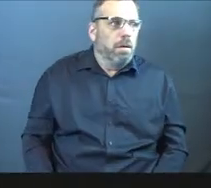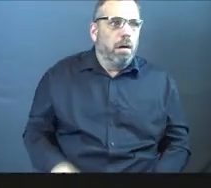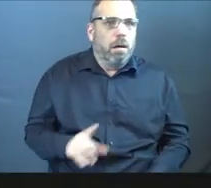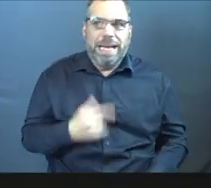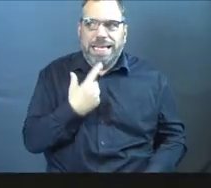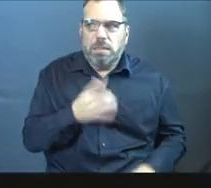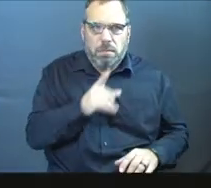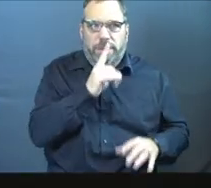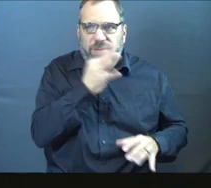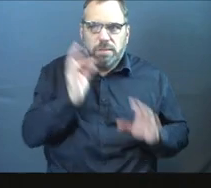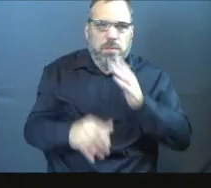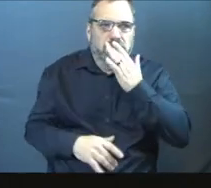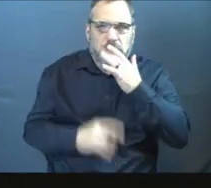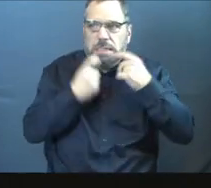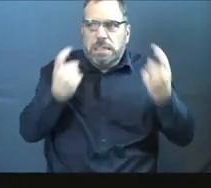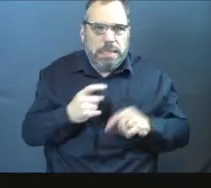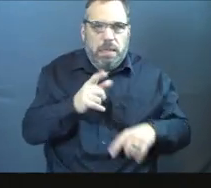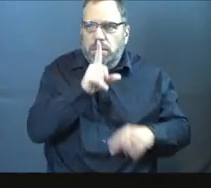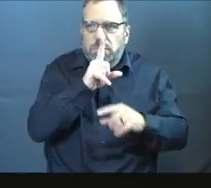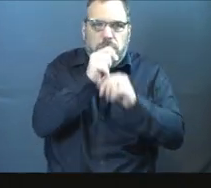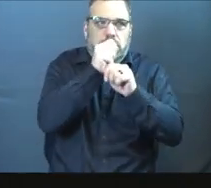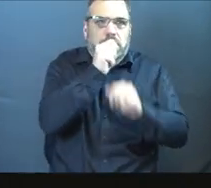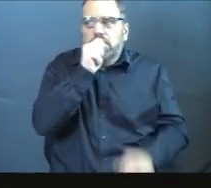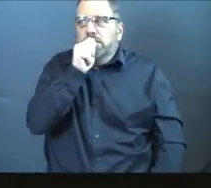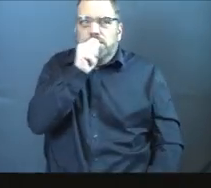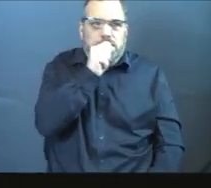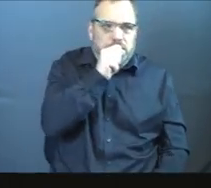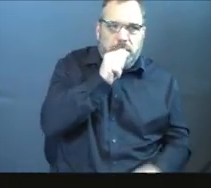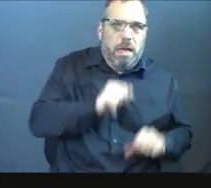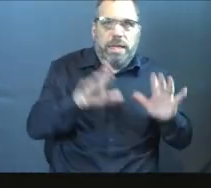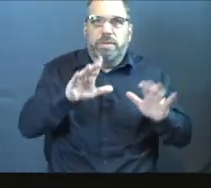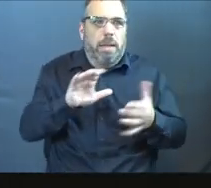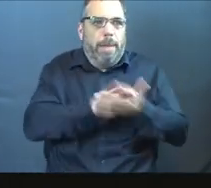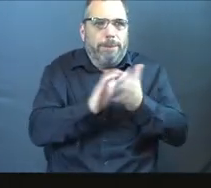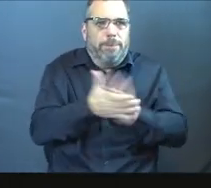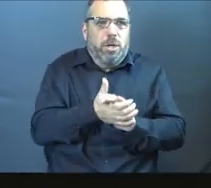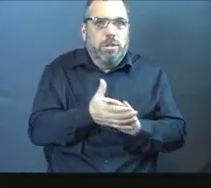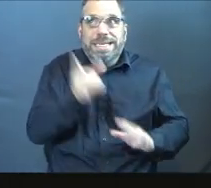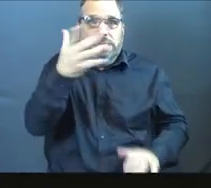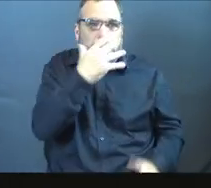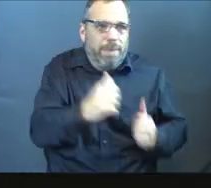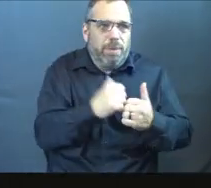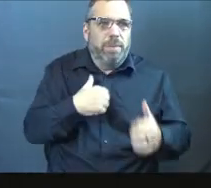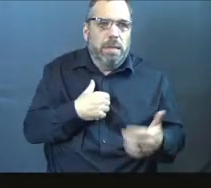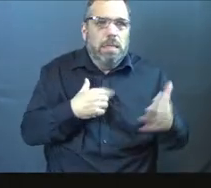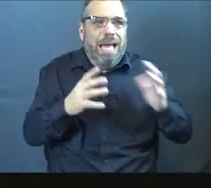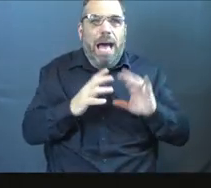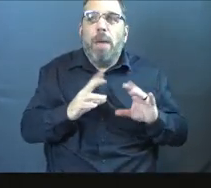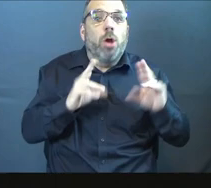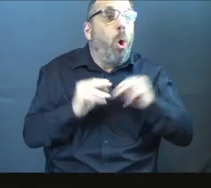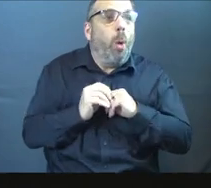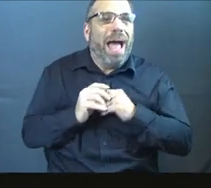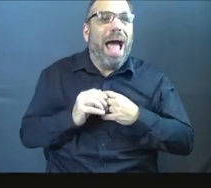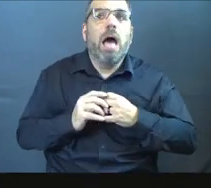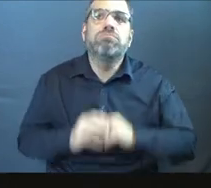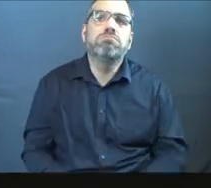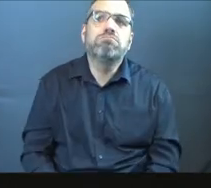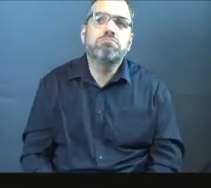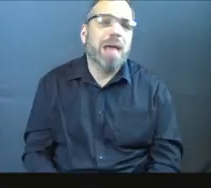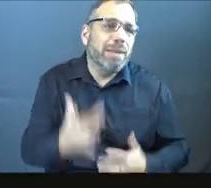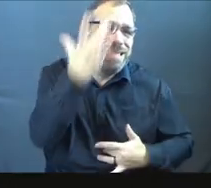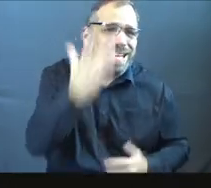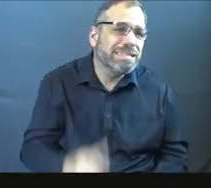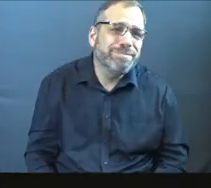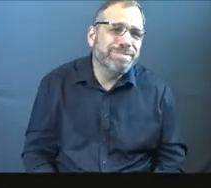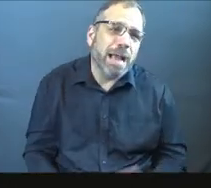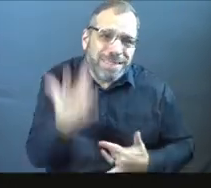I can't tell him it's a sin. I can't tell him that I've given this thing up for the Lord. God's going to get mad. You know what I mean? It's like, uh, no, um, I'm